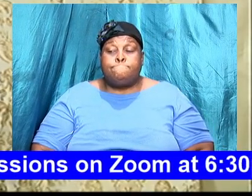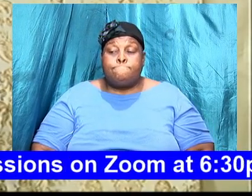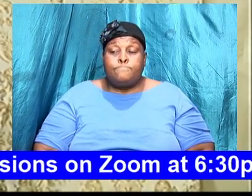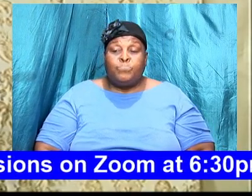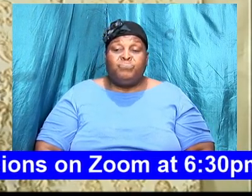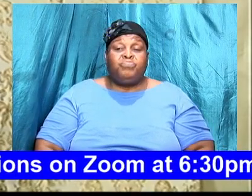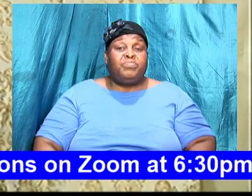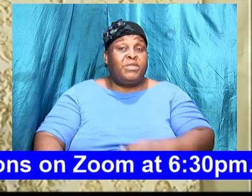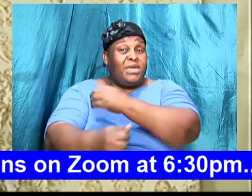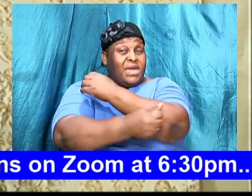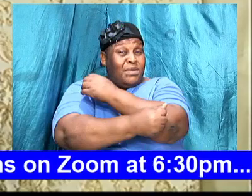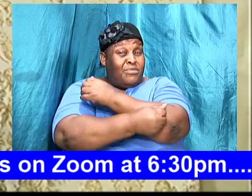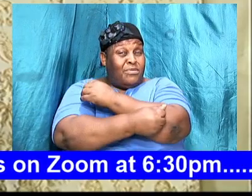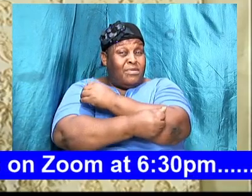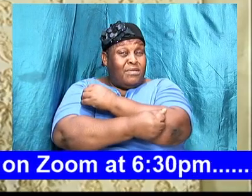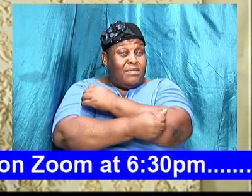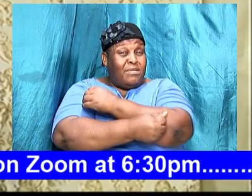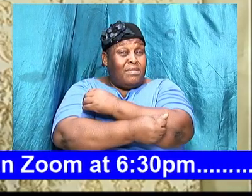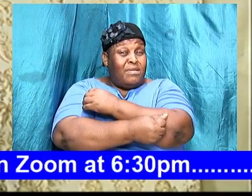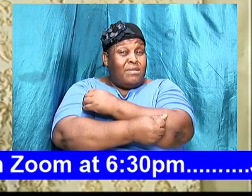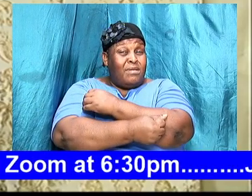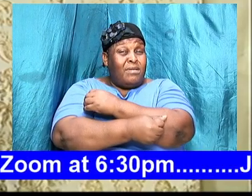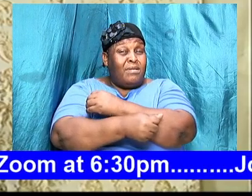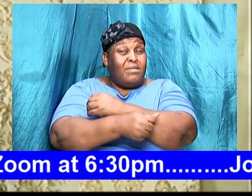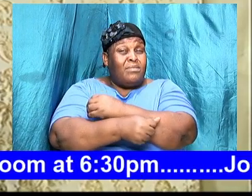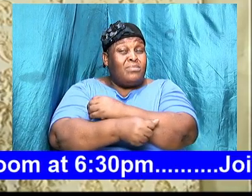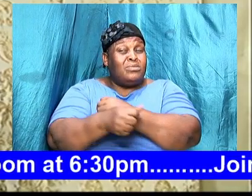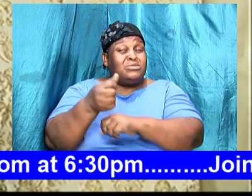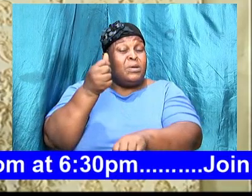Abraham was blamed for what was happening.